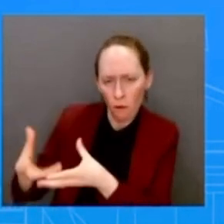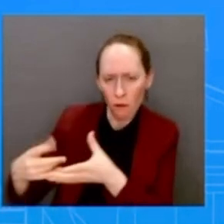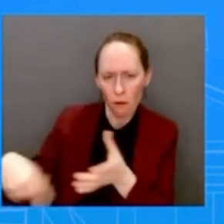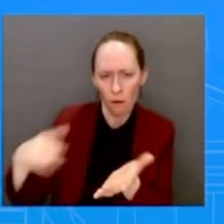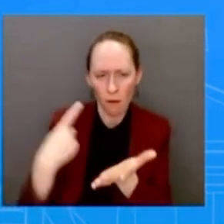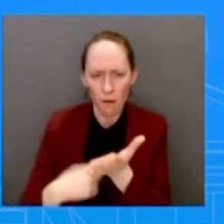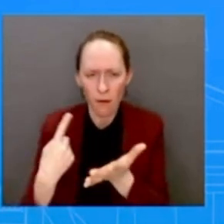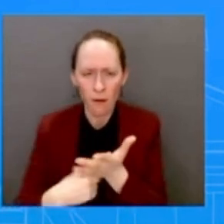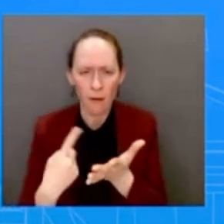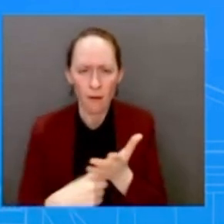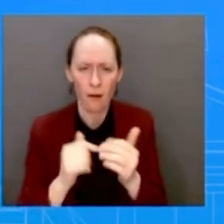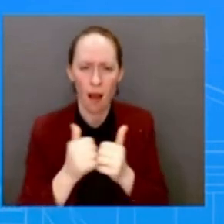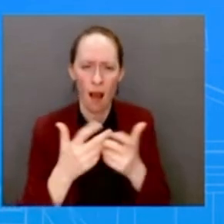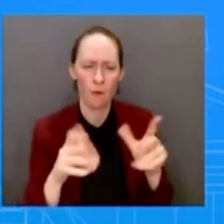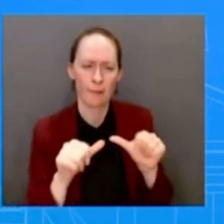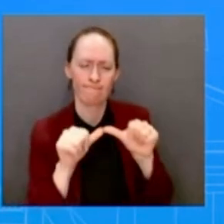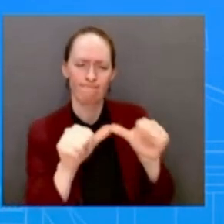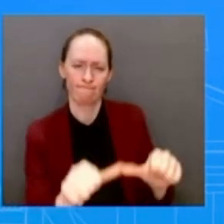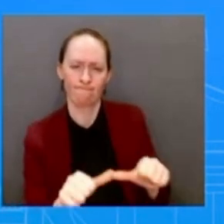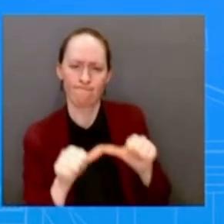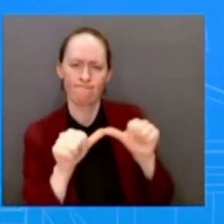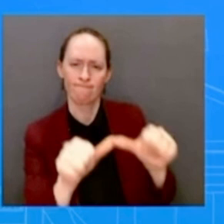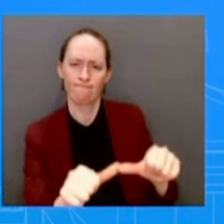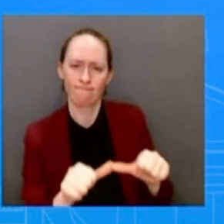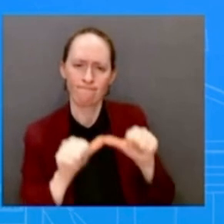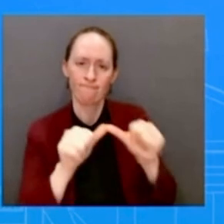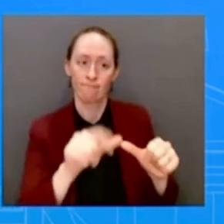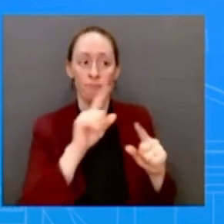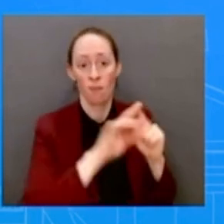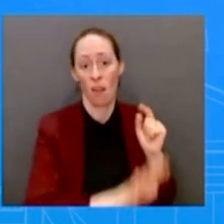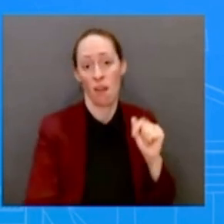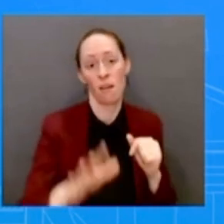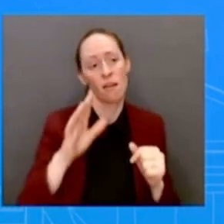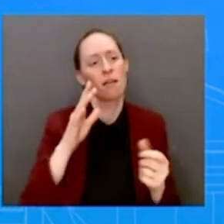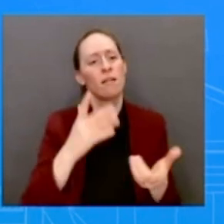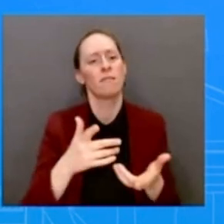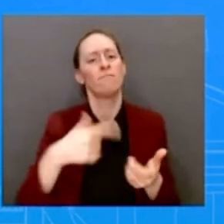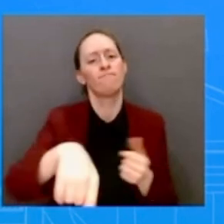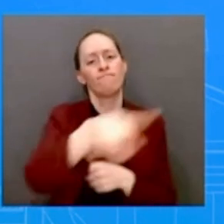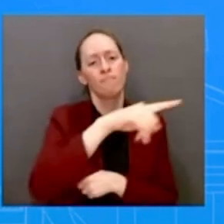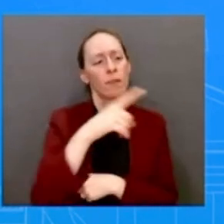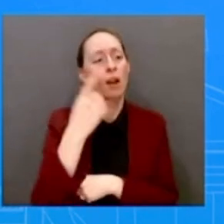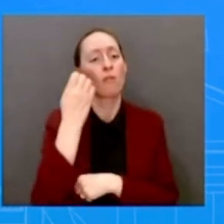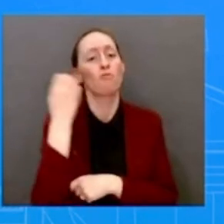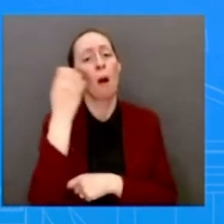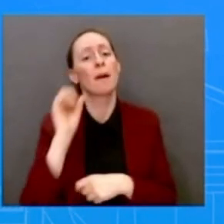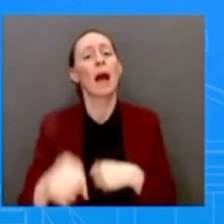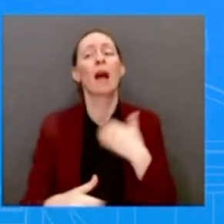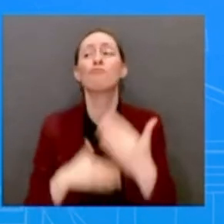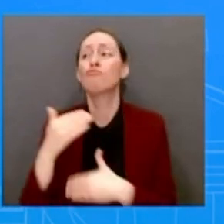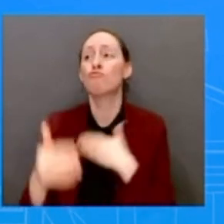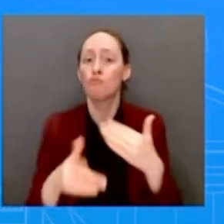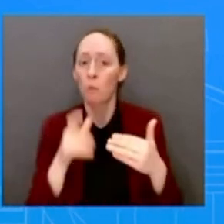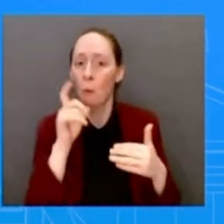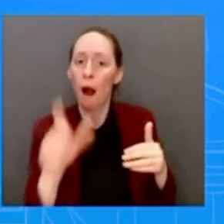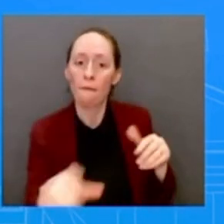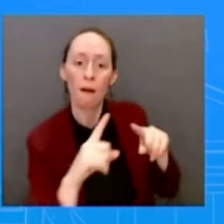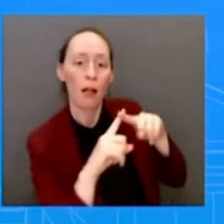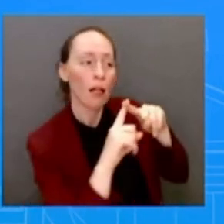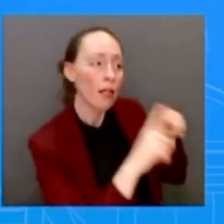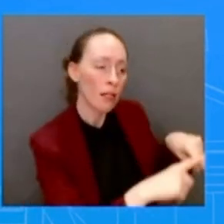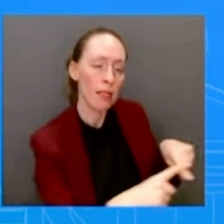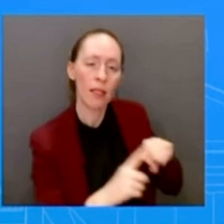dependence, pardon me, on Russian fossil fuels and accelerate its green transition. They will also discuss other international security